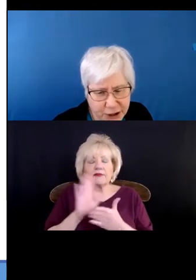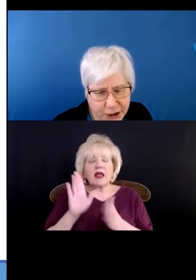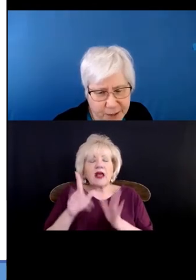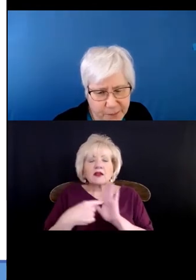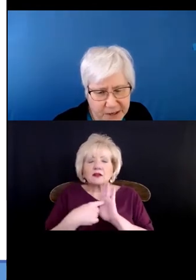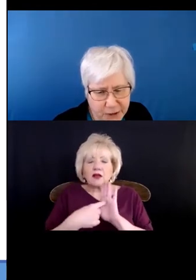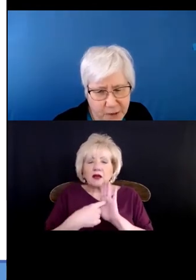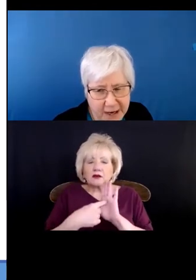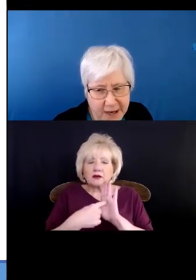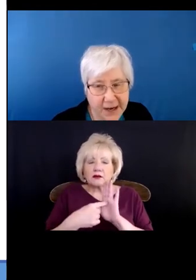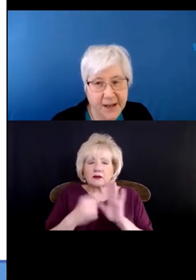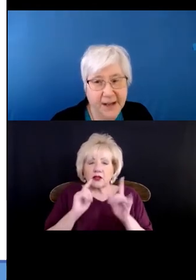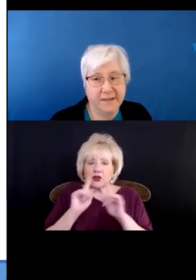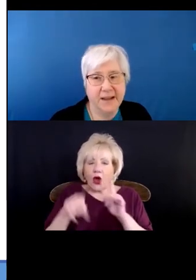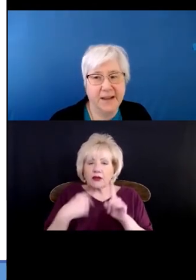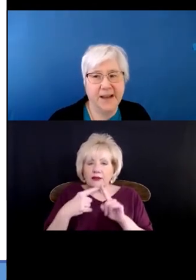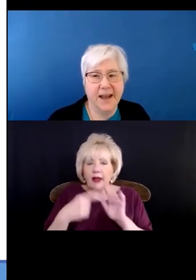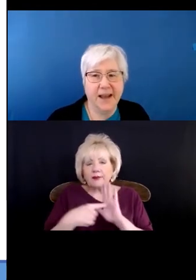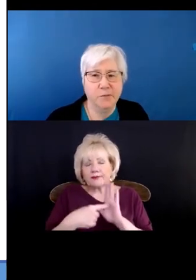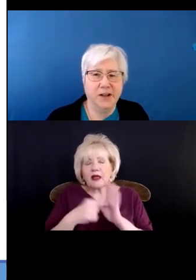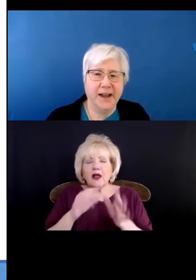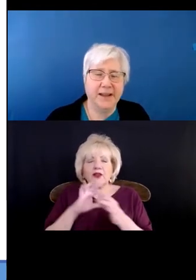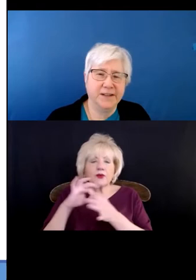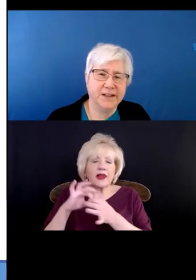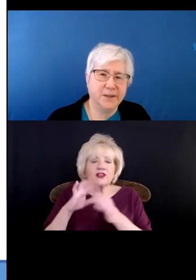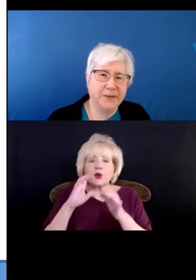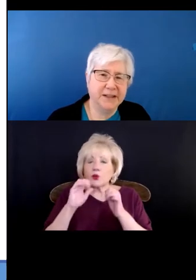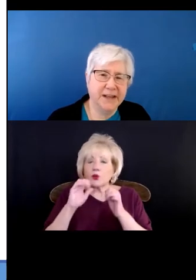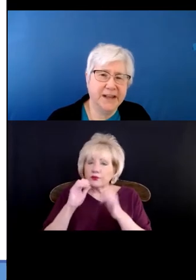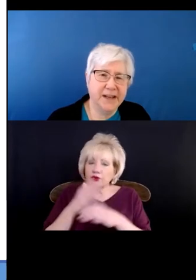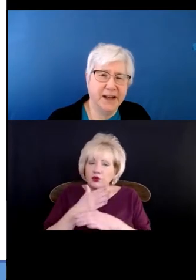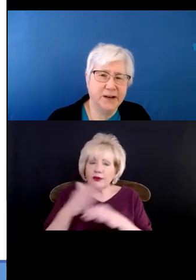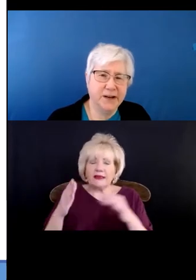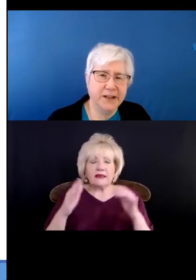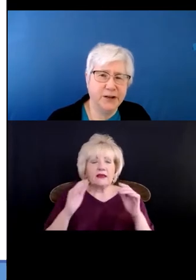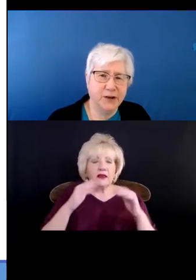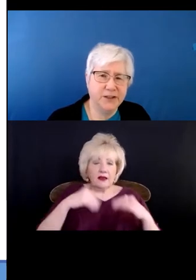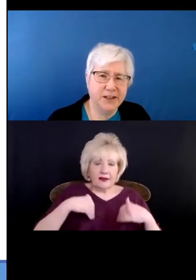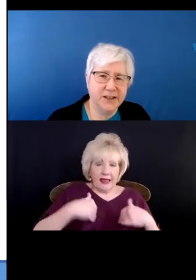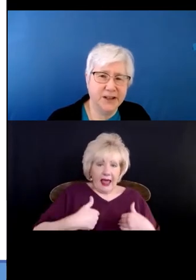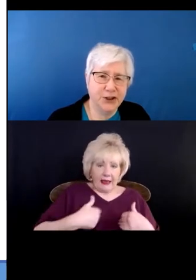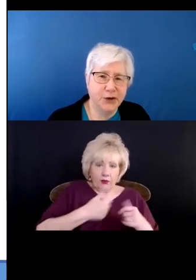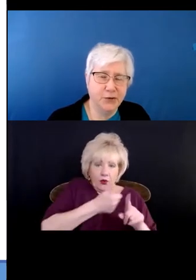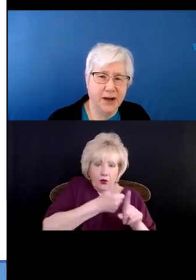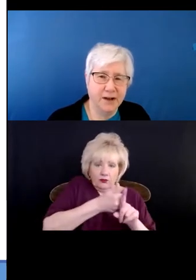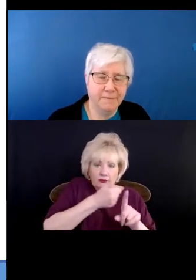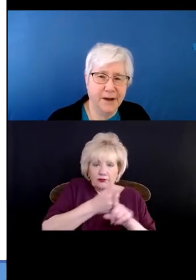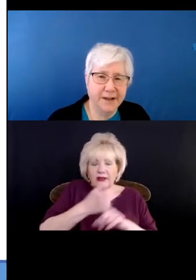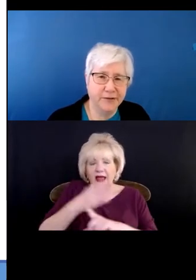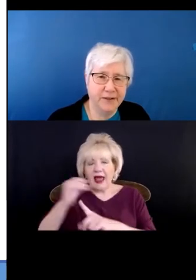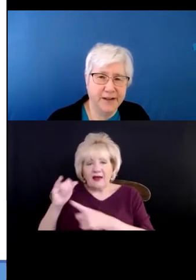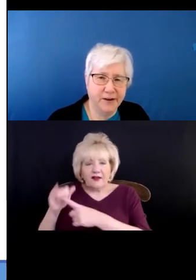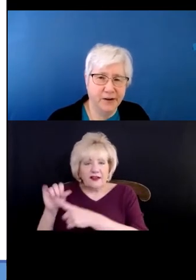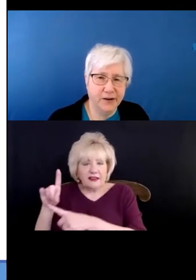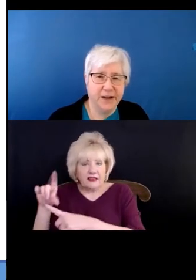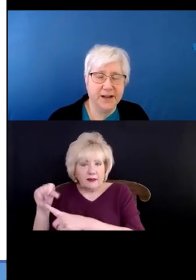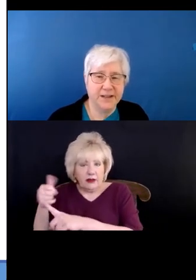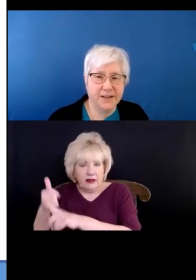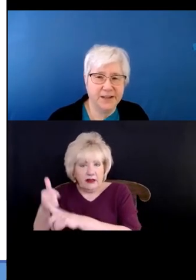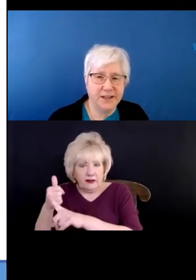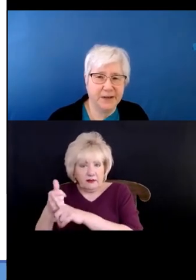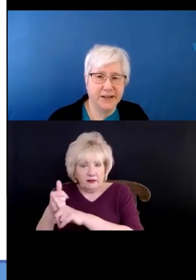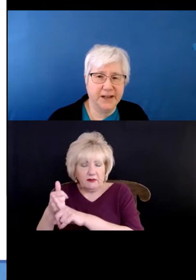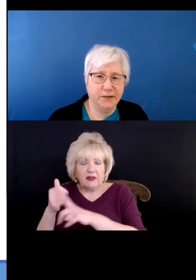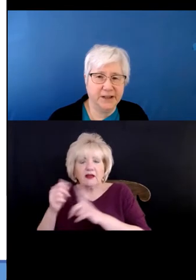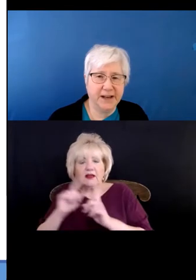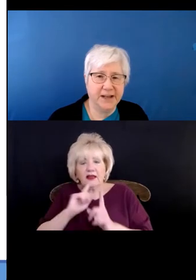relationship between the animal and the disability and it really goes to the issue of whether there is